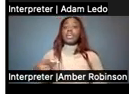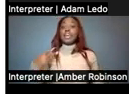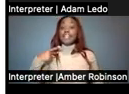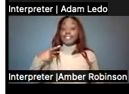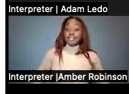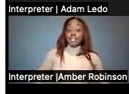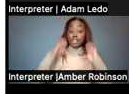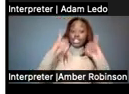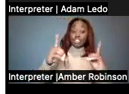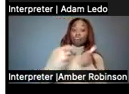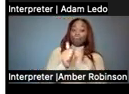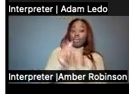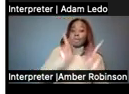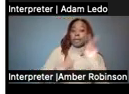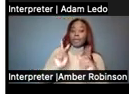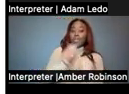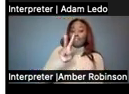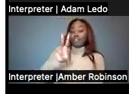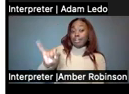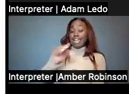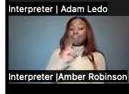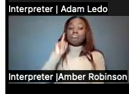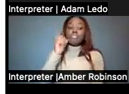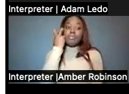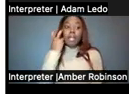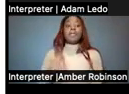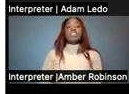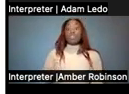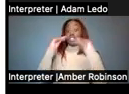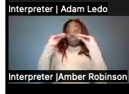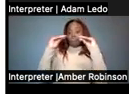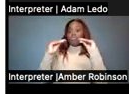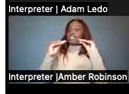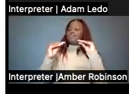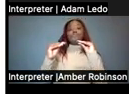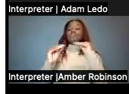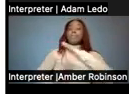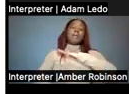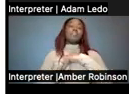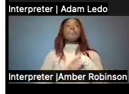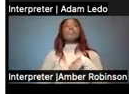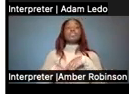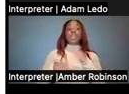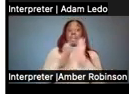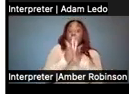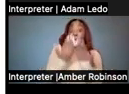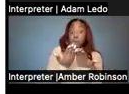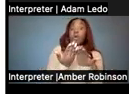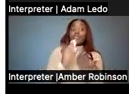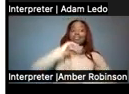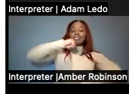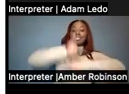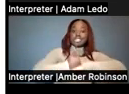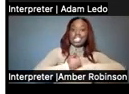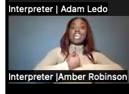with visual impairment and deafblindness foundations of instruction. It's basically a textbook that puts the fields of physical education and sport